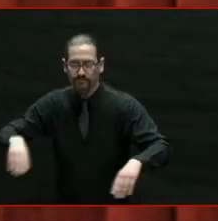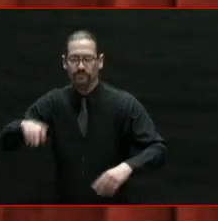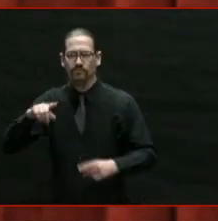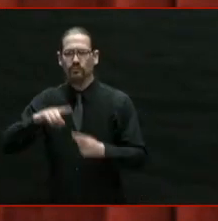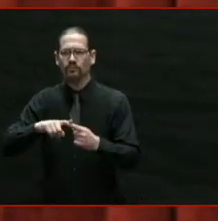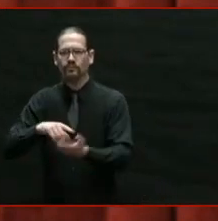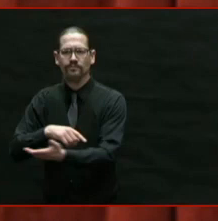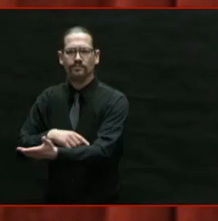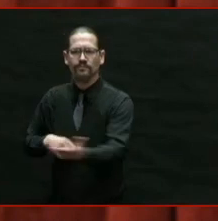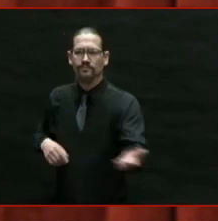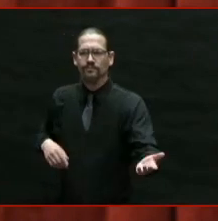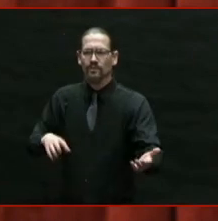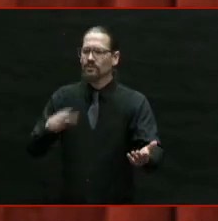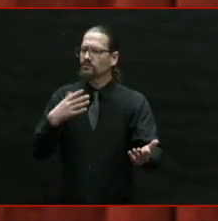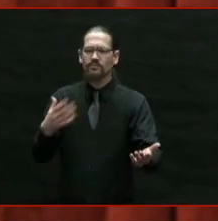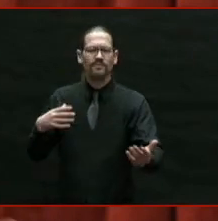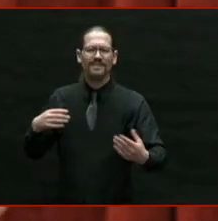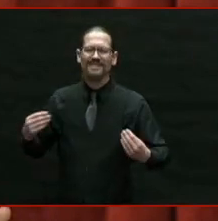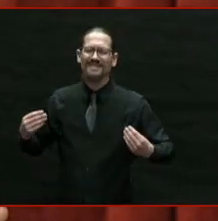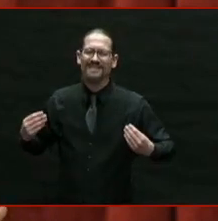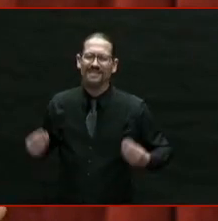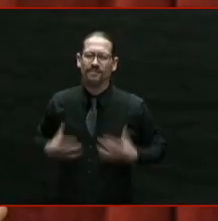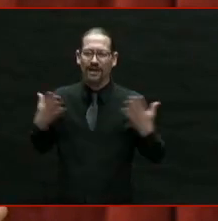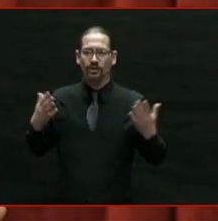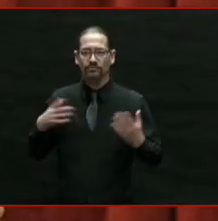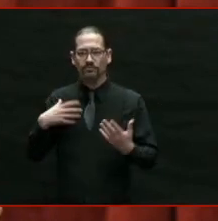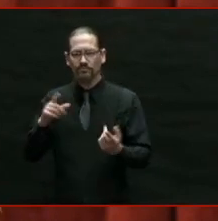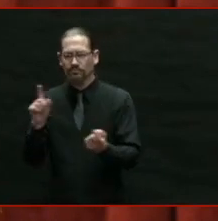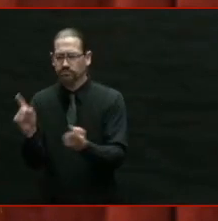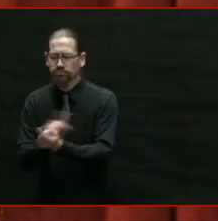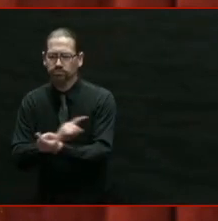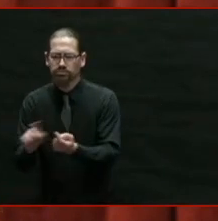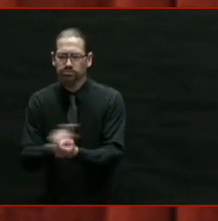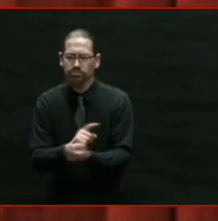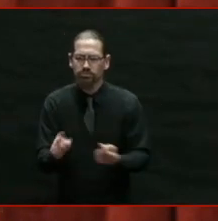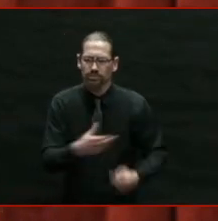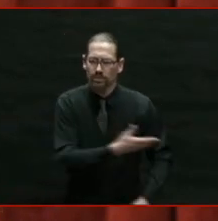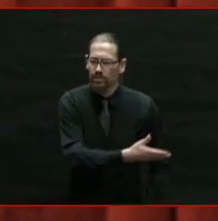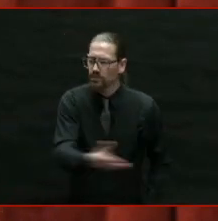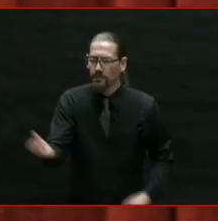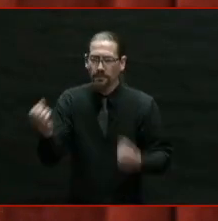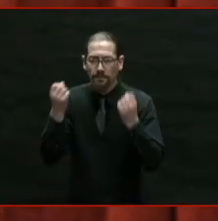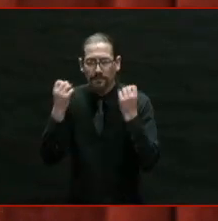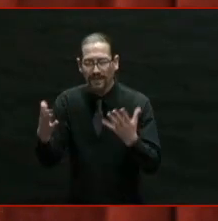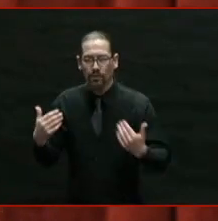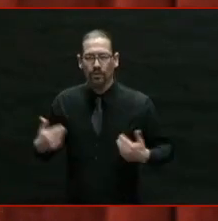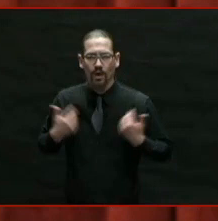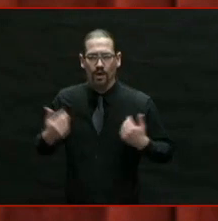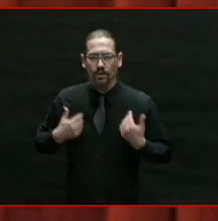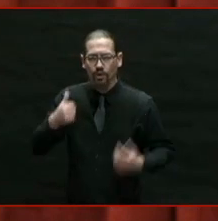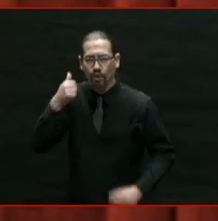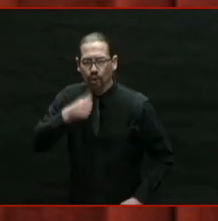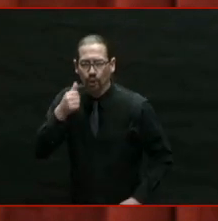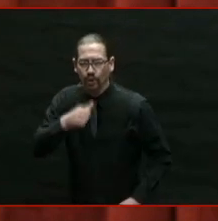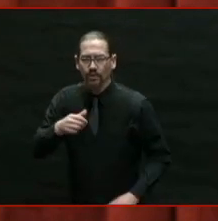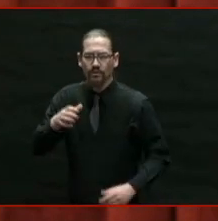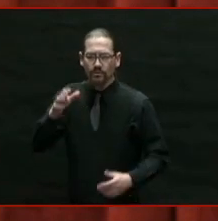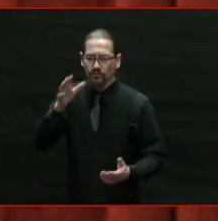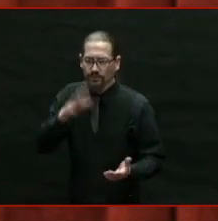has been meeting so many young girls excited to meet a female governor.